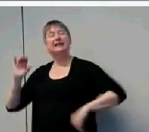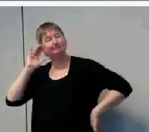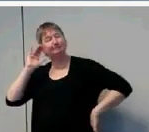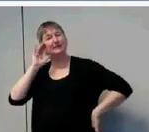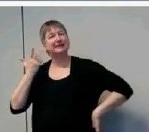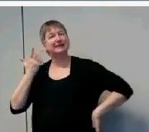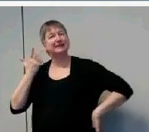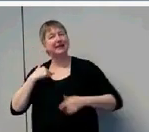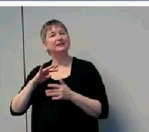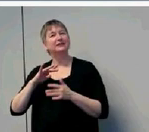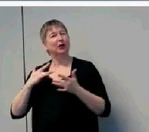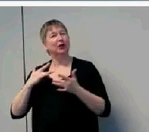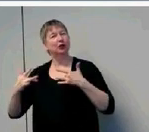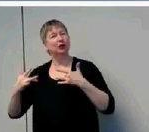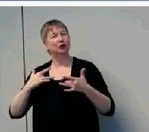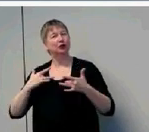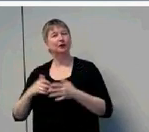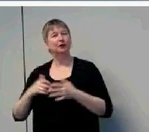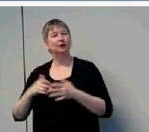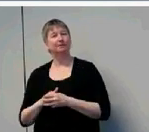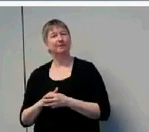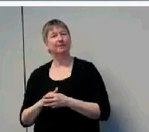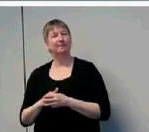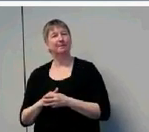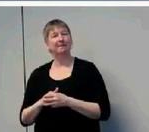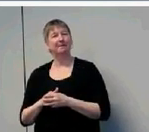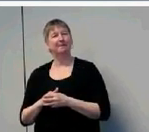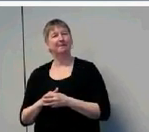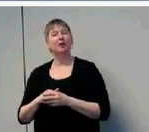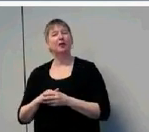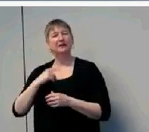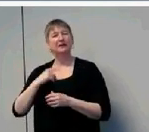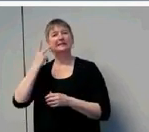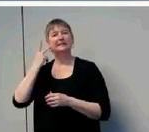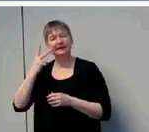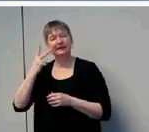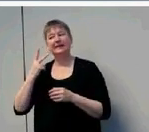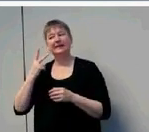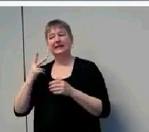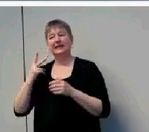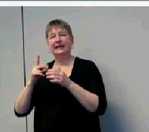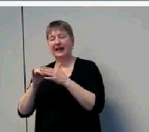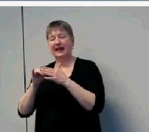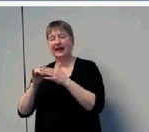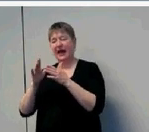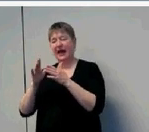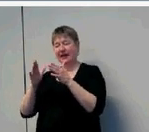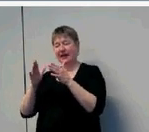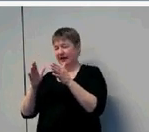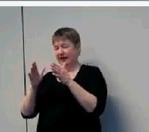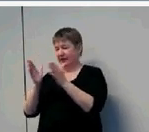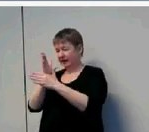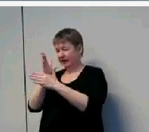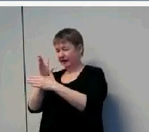my point. We're seeing across a number of areas the emergence of this sweet spot in our data with the